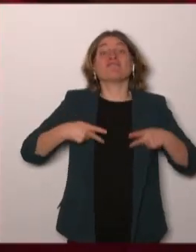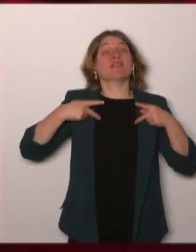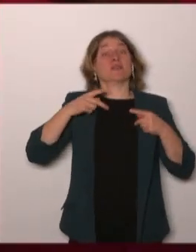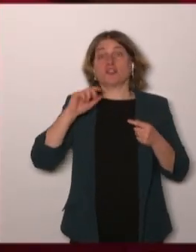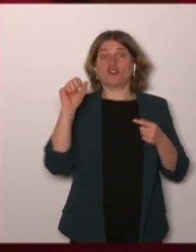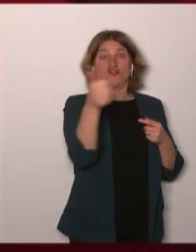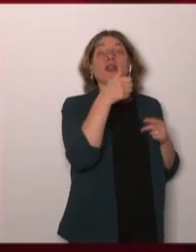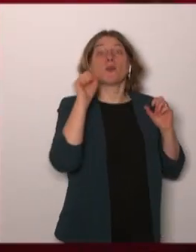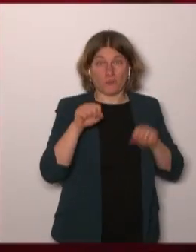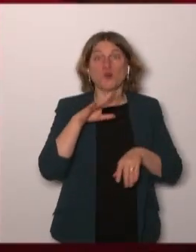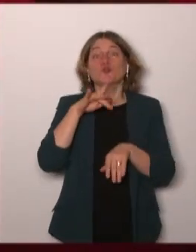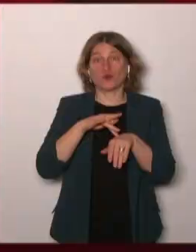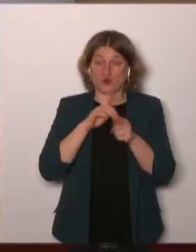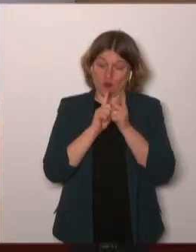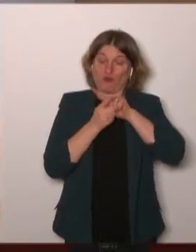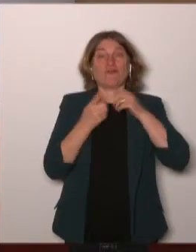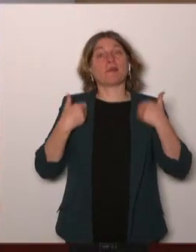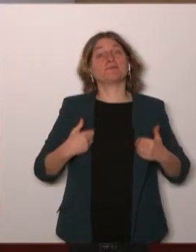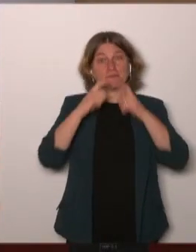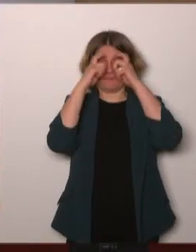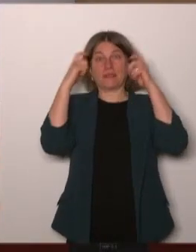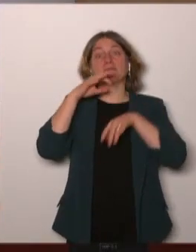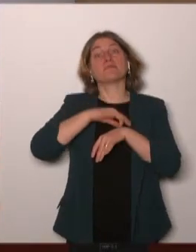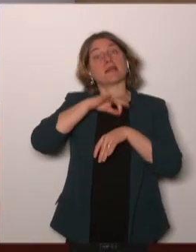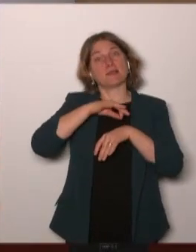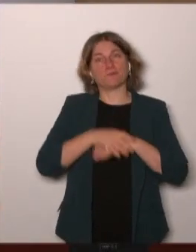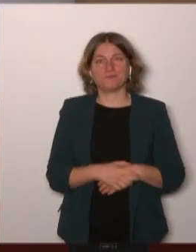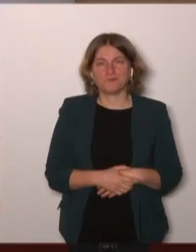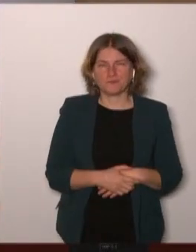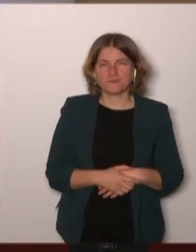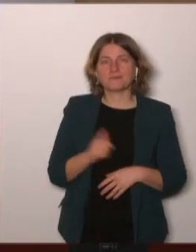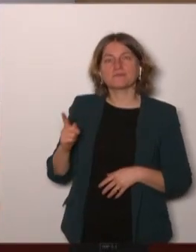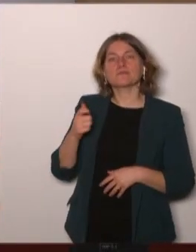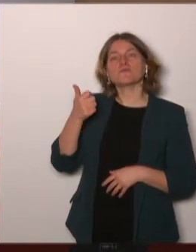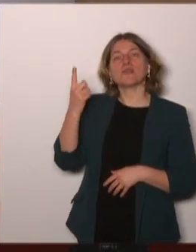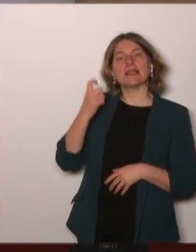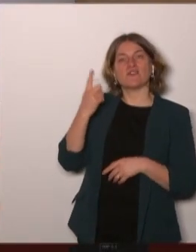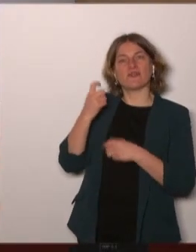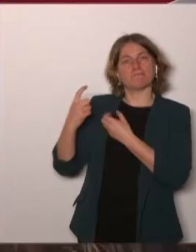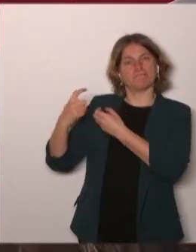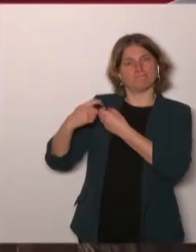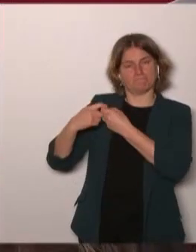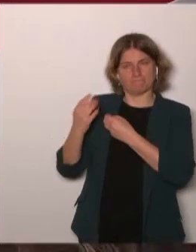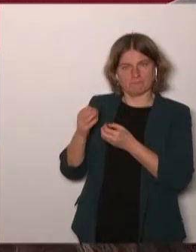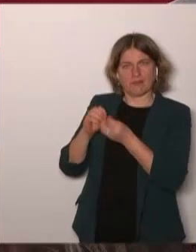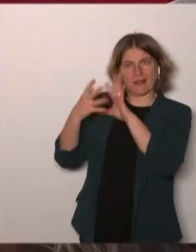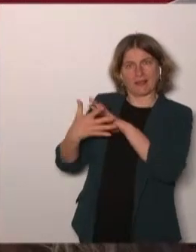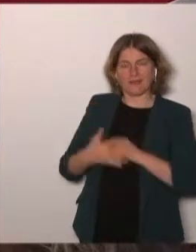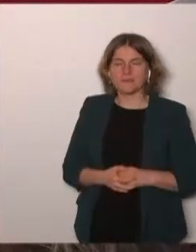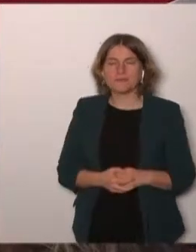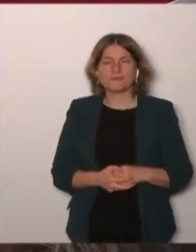the connected audience which is a bit related to that one isn't the real world approach the